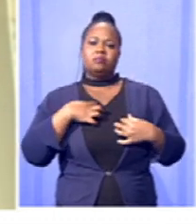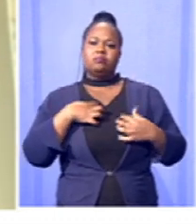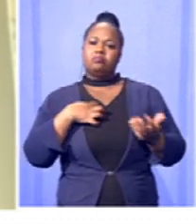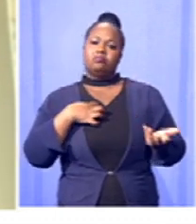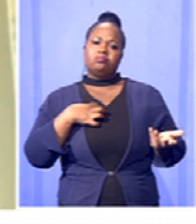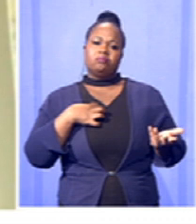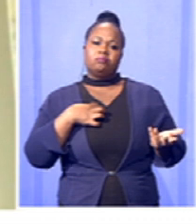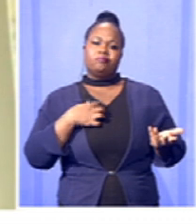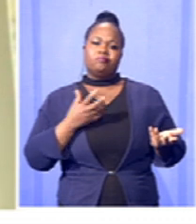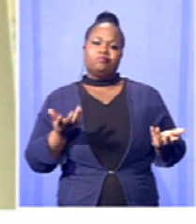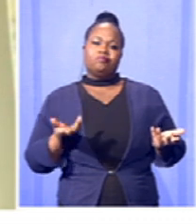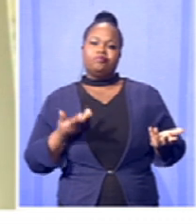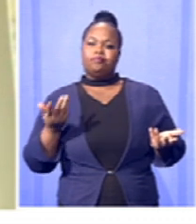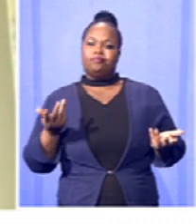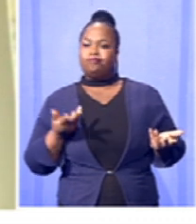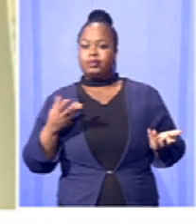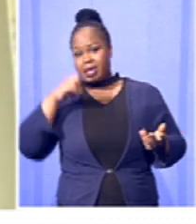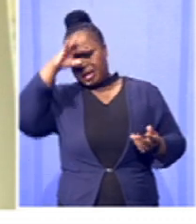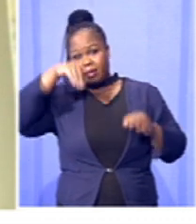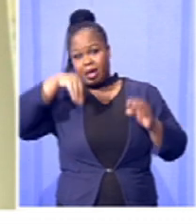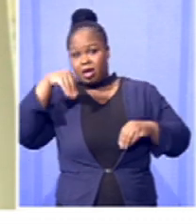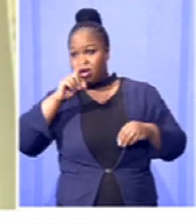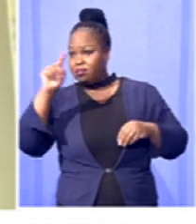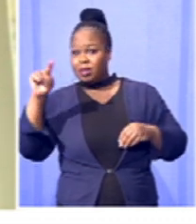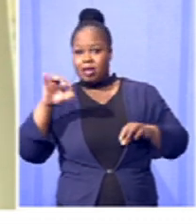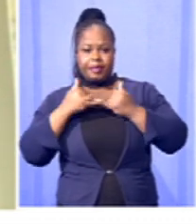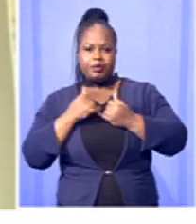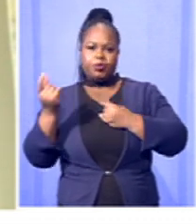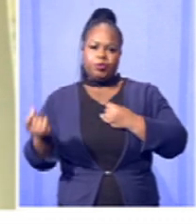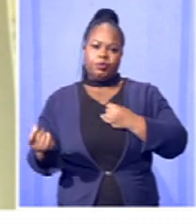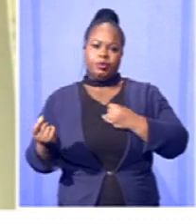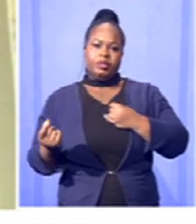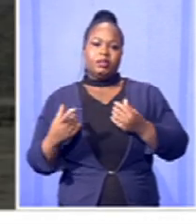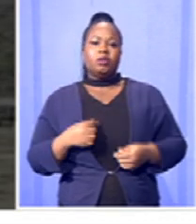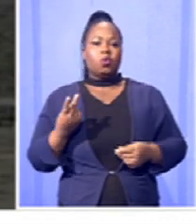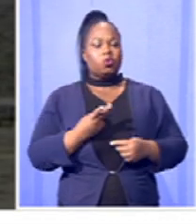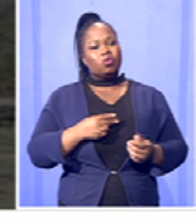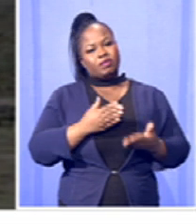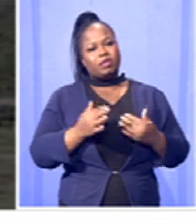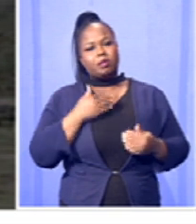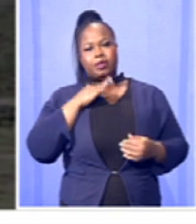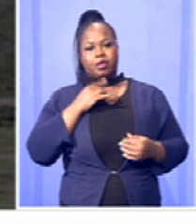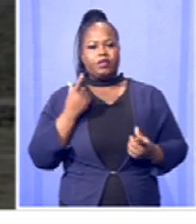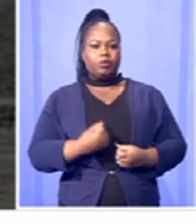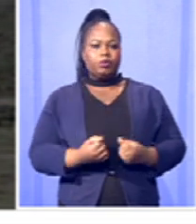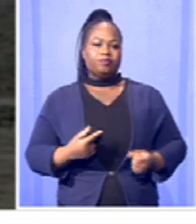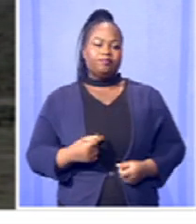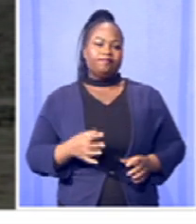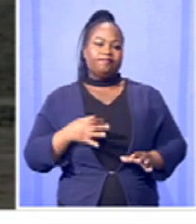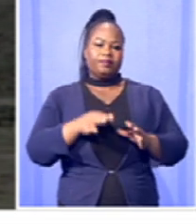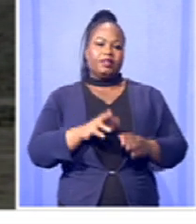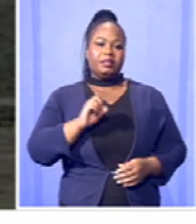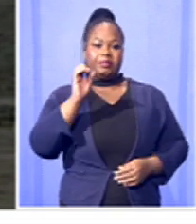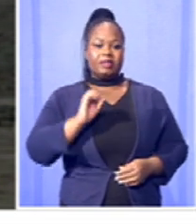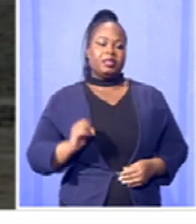what mining companies are doing or what mining companies are actually not doing. Mining contributes at least 80